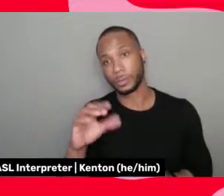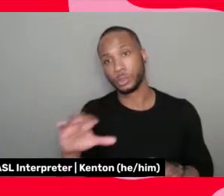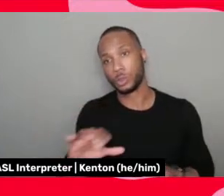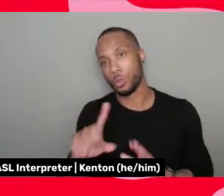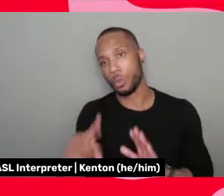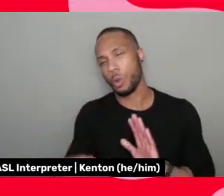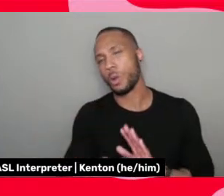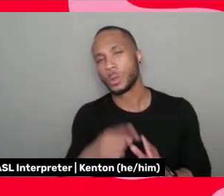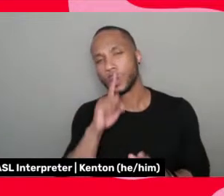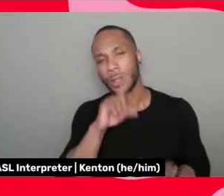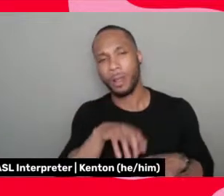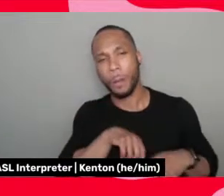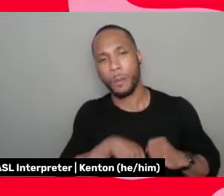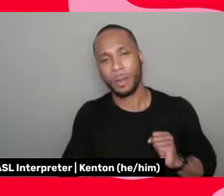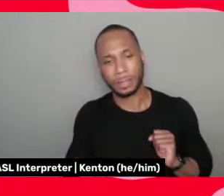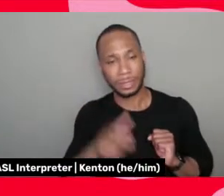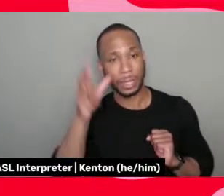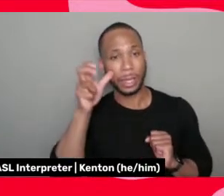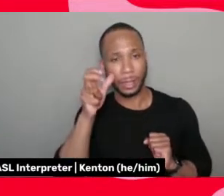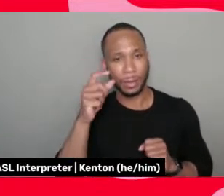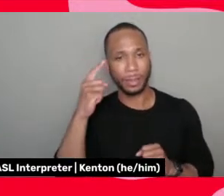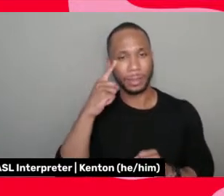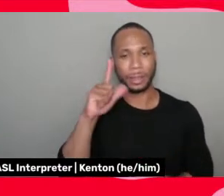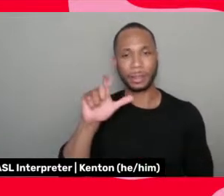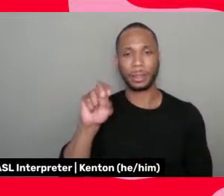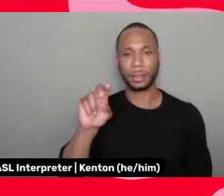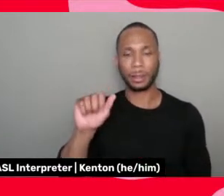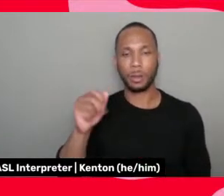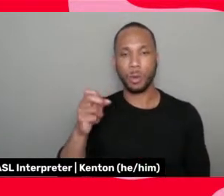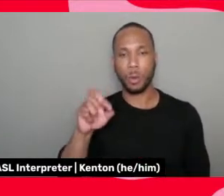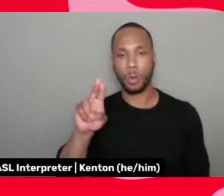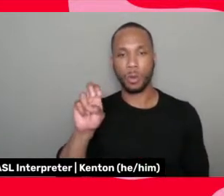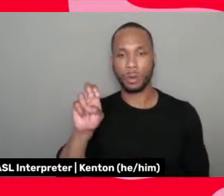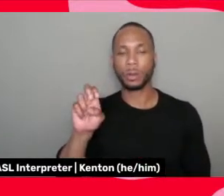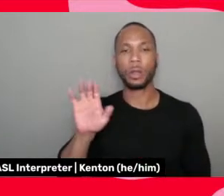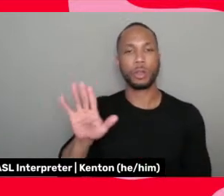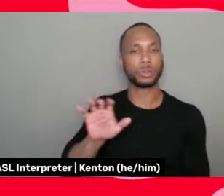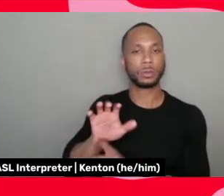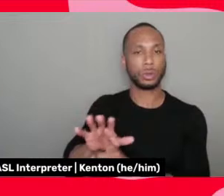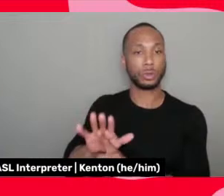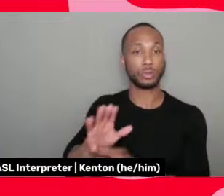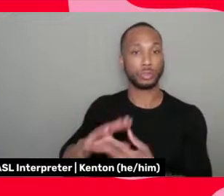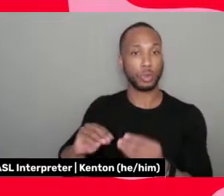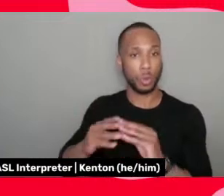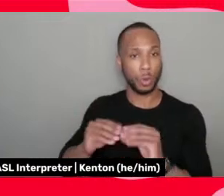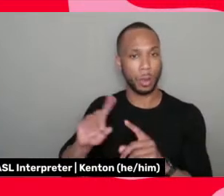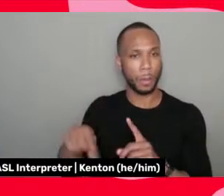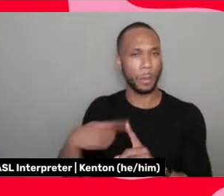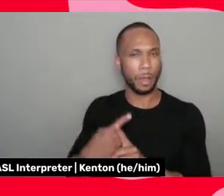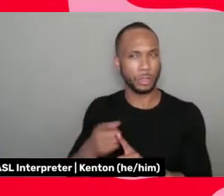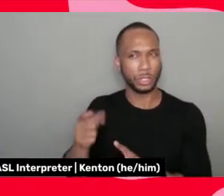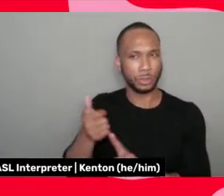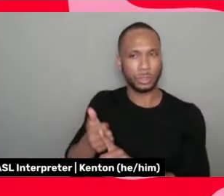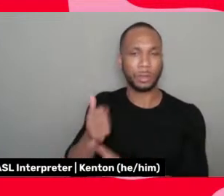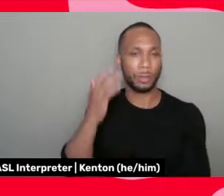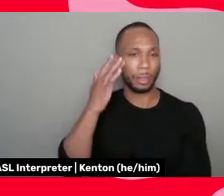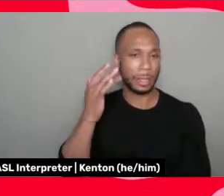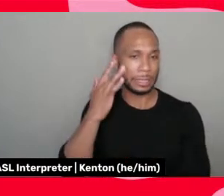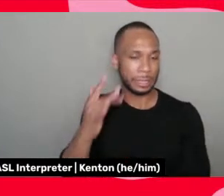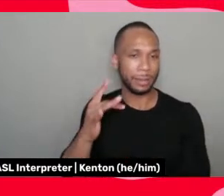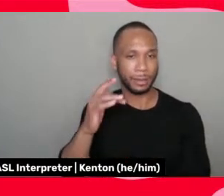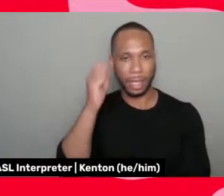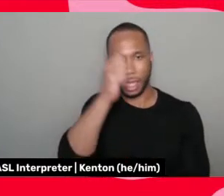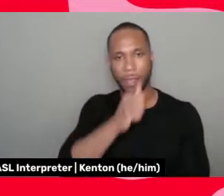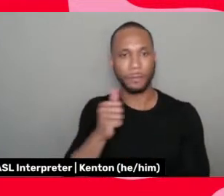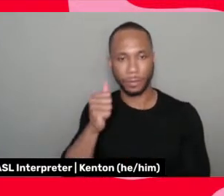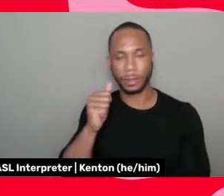it was really heartbreaking to hear, was it Lena Horne's story about how she was a light-skinned African-American woman, there's makeup